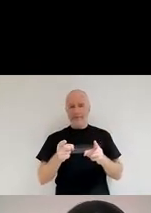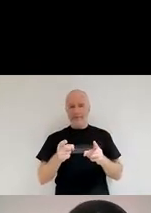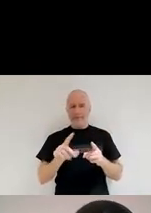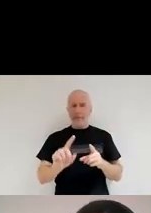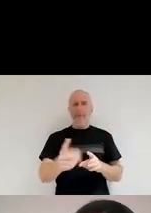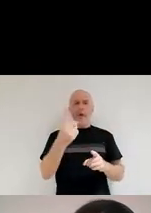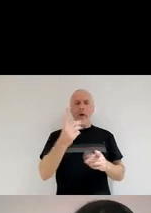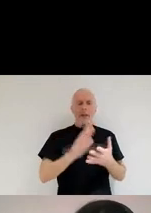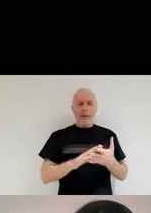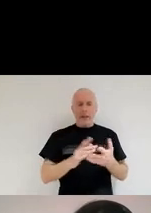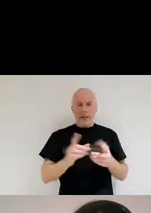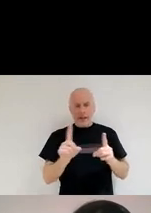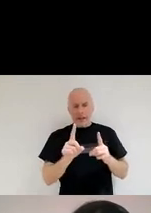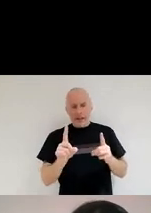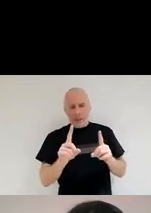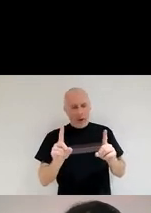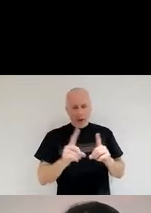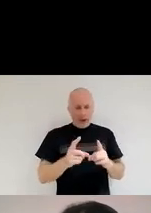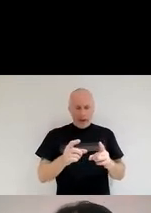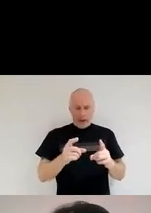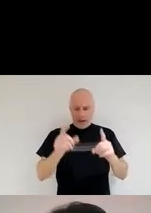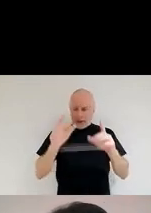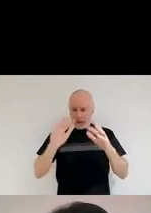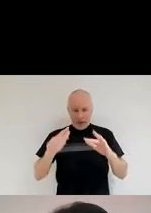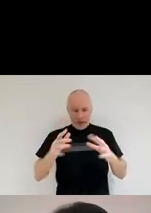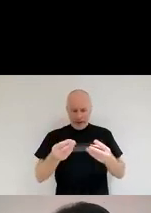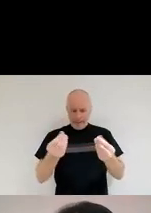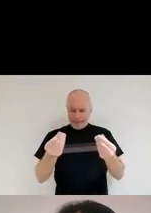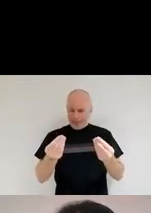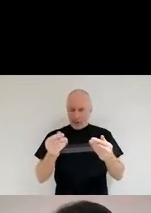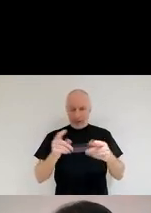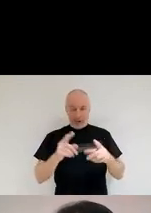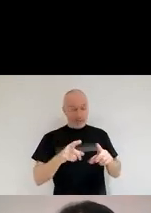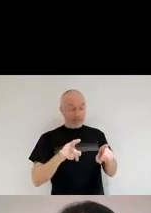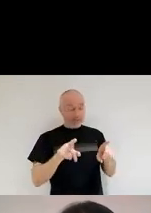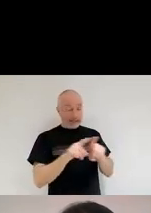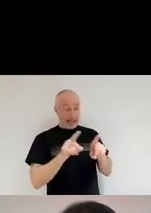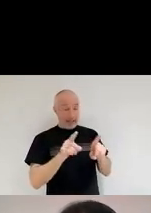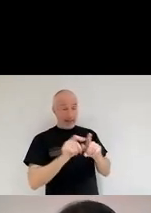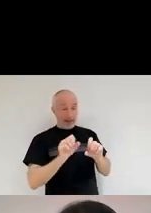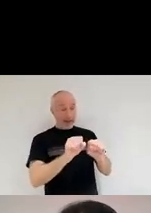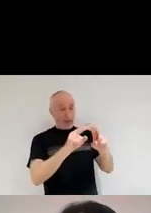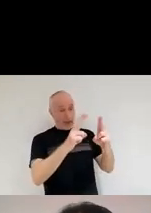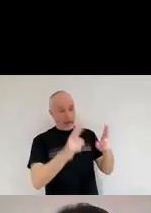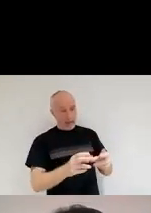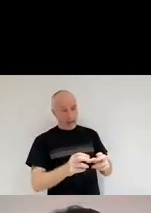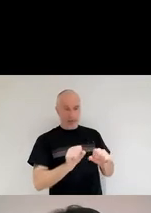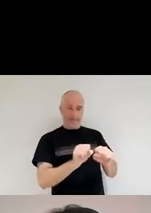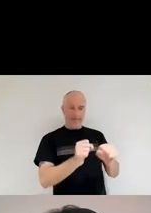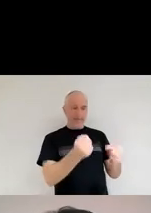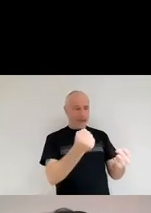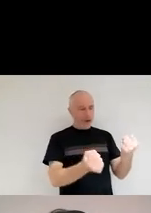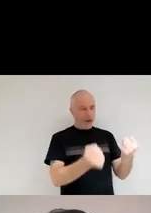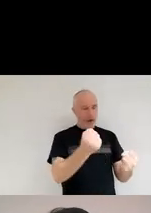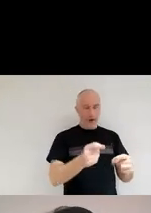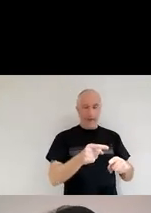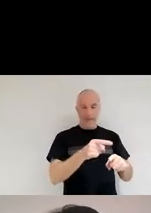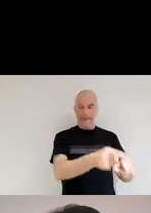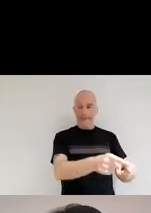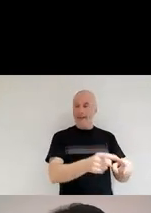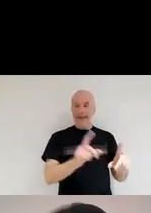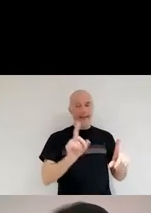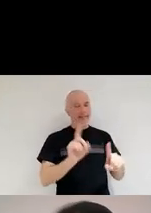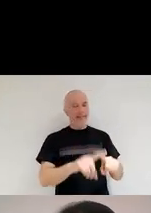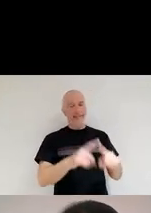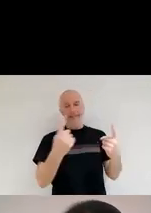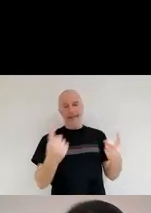So I started this talking about the dust that you find in your house and in your car, but that's very different, in